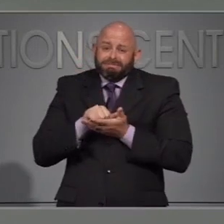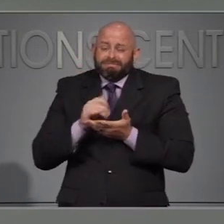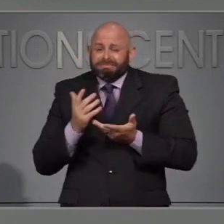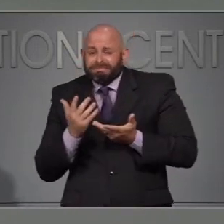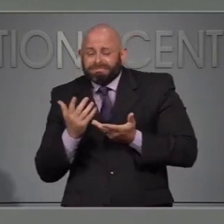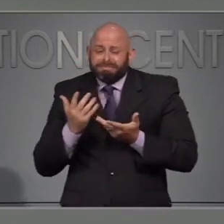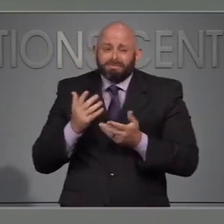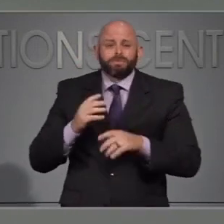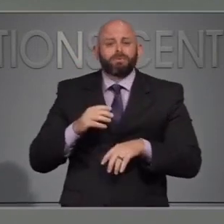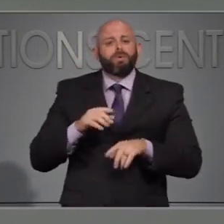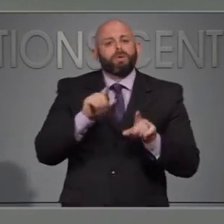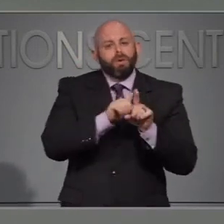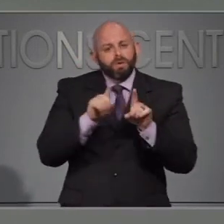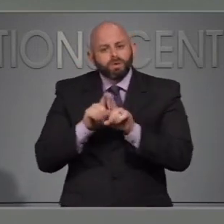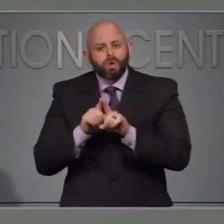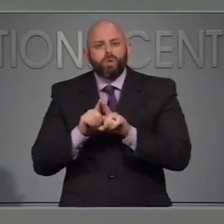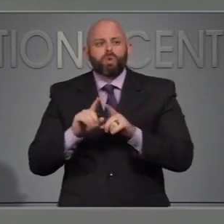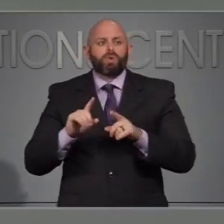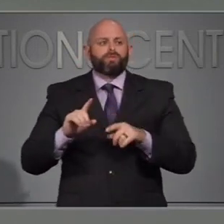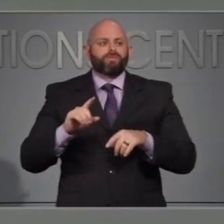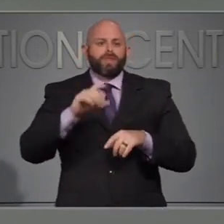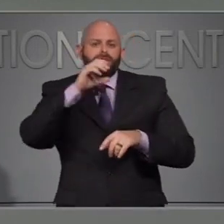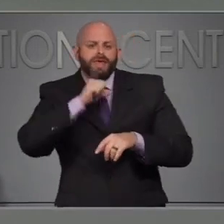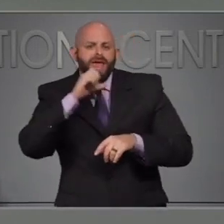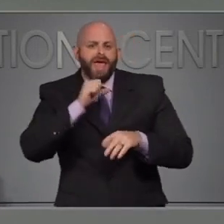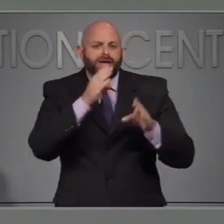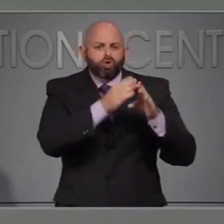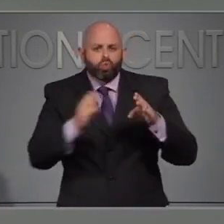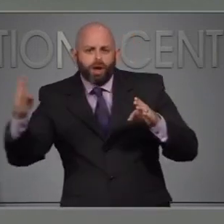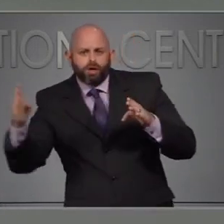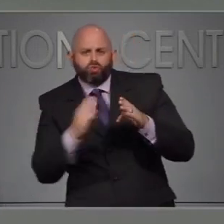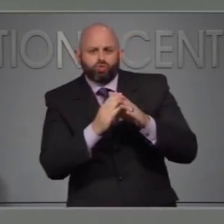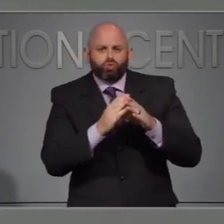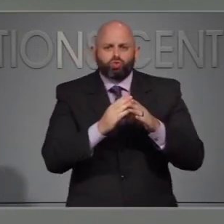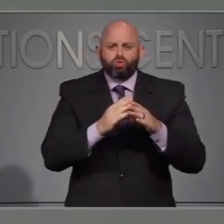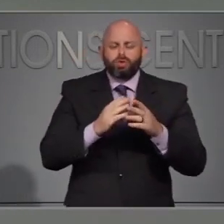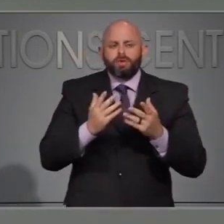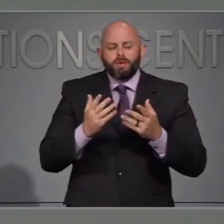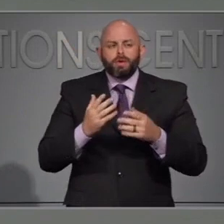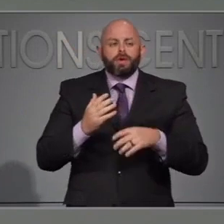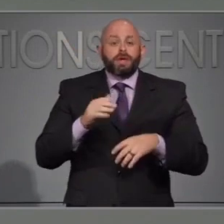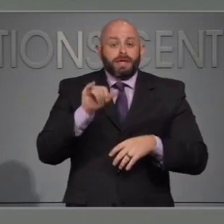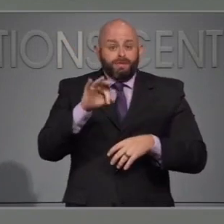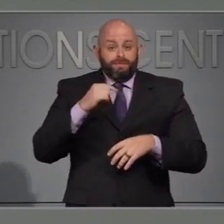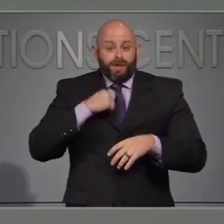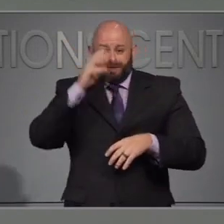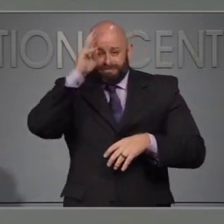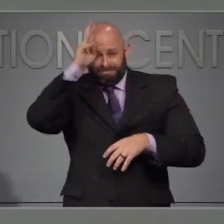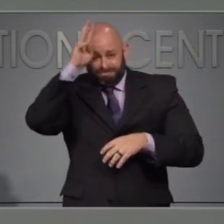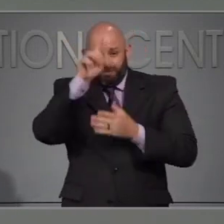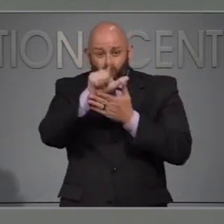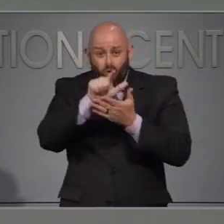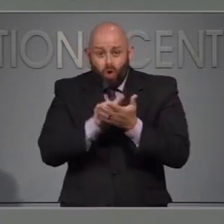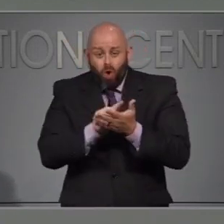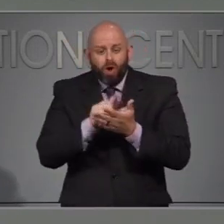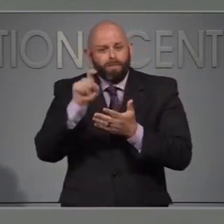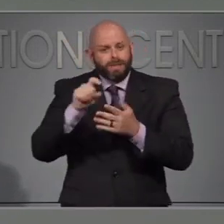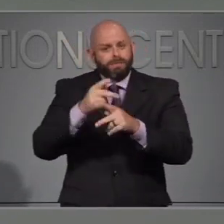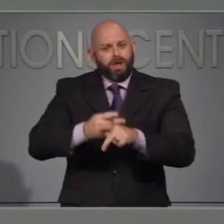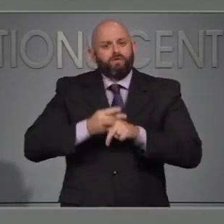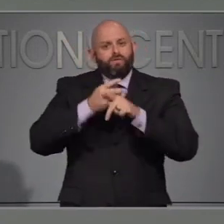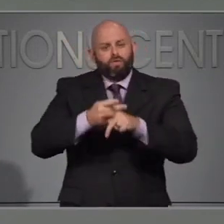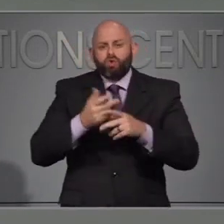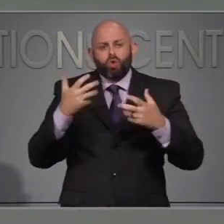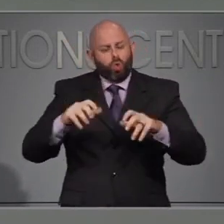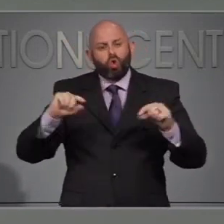range of where you're going to make the requirement. If you're going to make a law, you have to be careful about